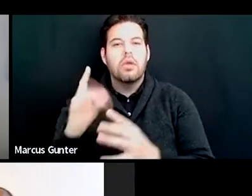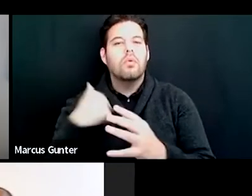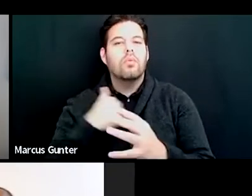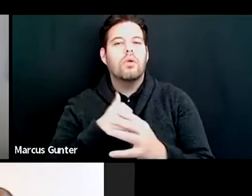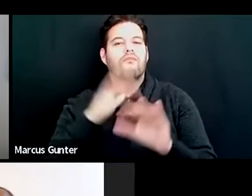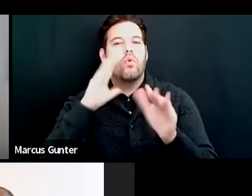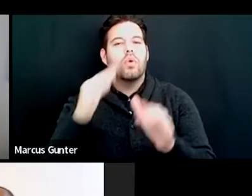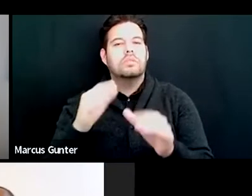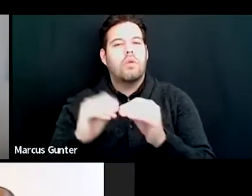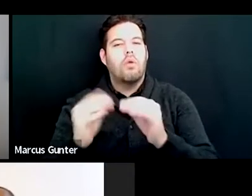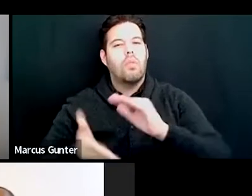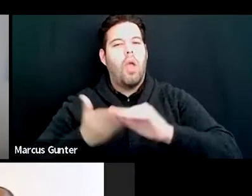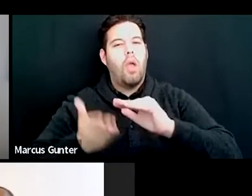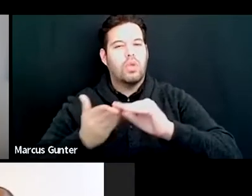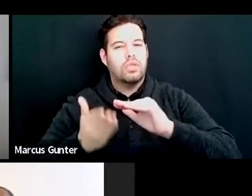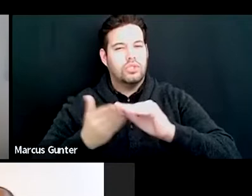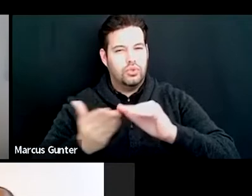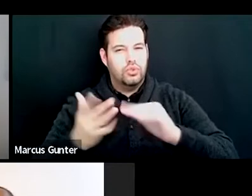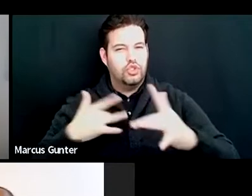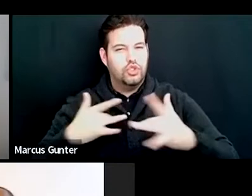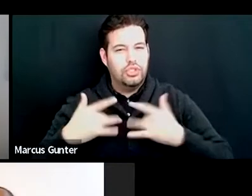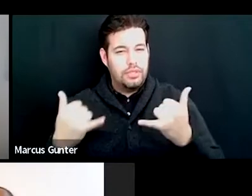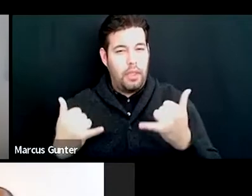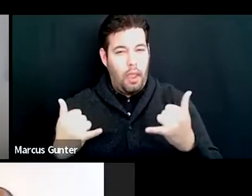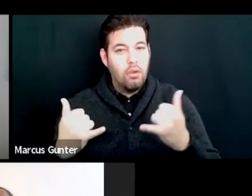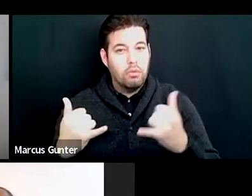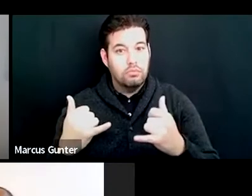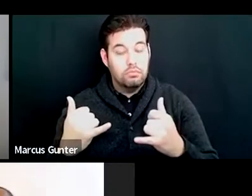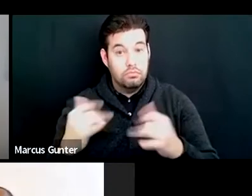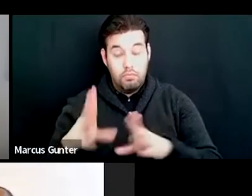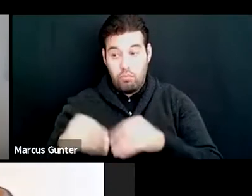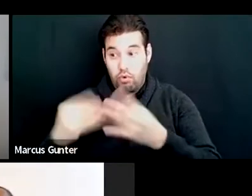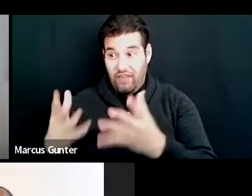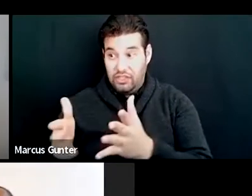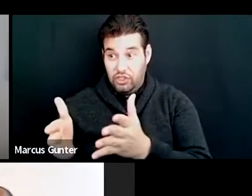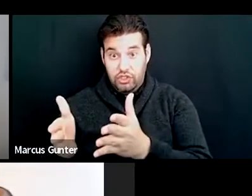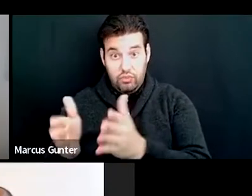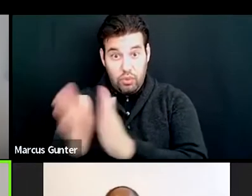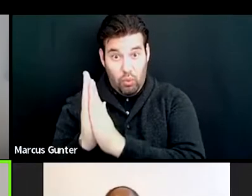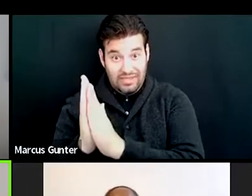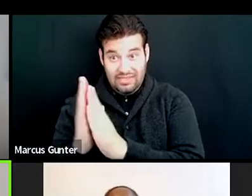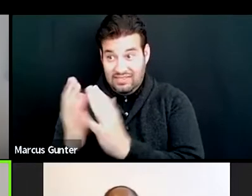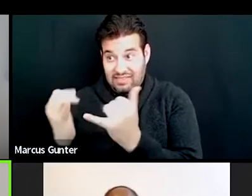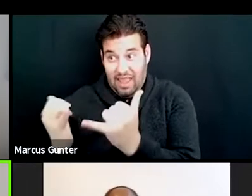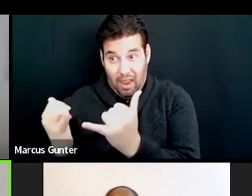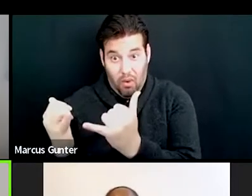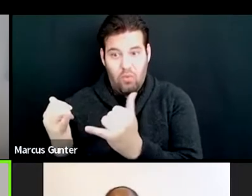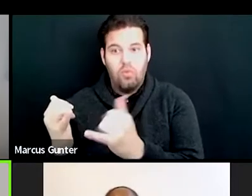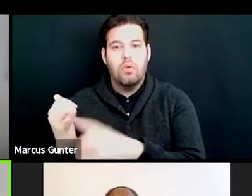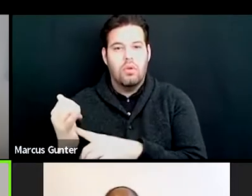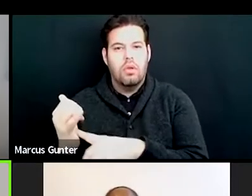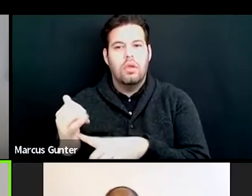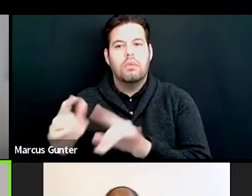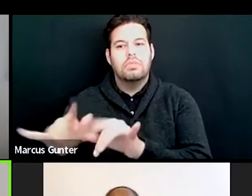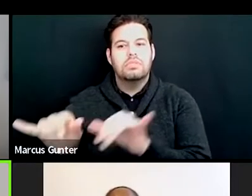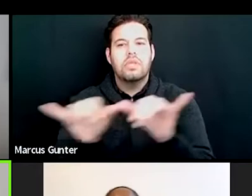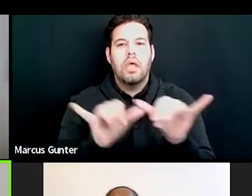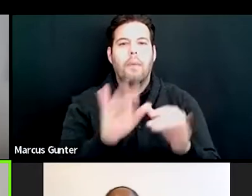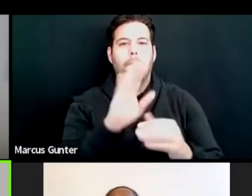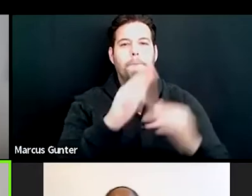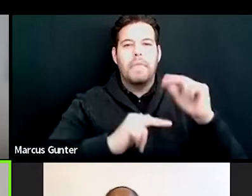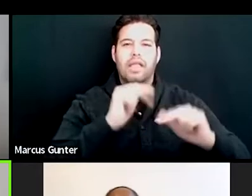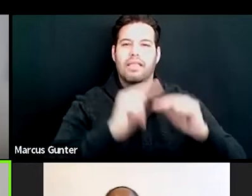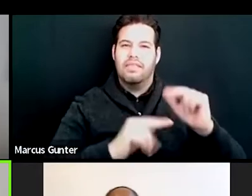operational concerns right now, making sure we provide those services to the folks that are requesting them in real time as we speak, uh, and building that page in the